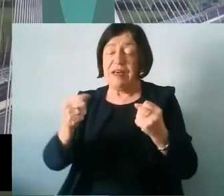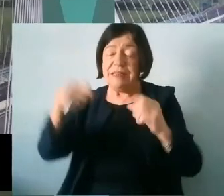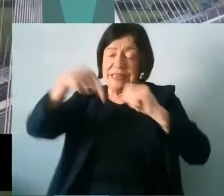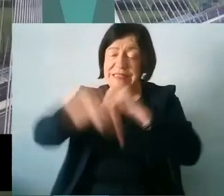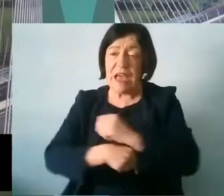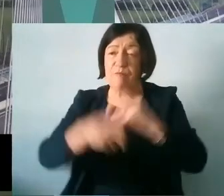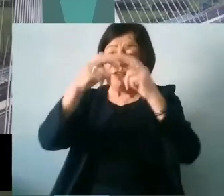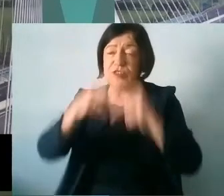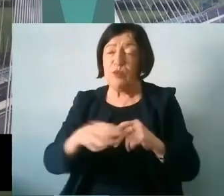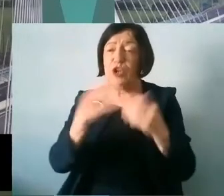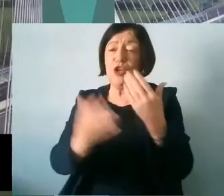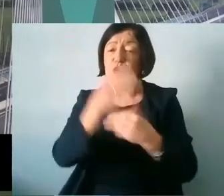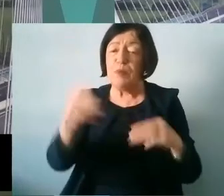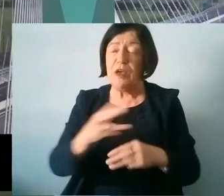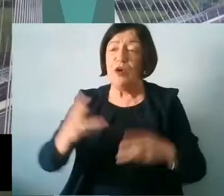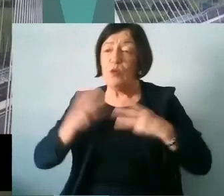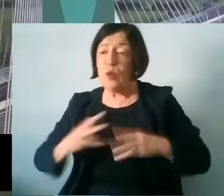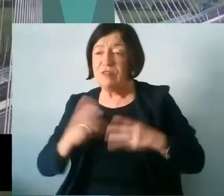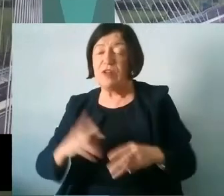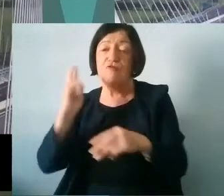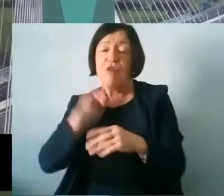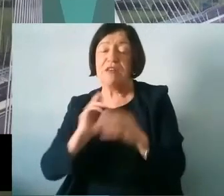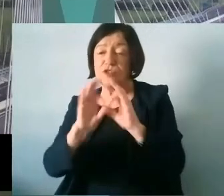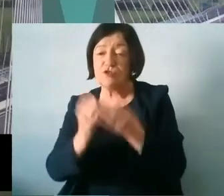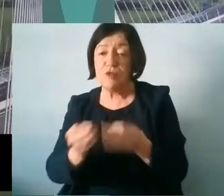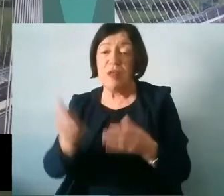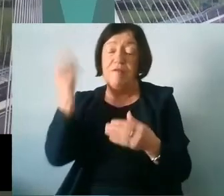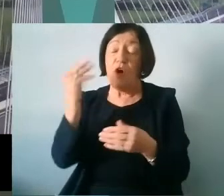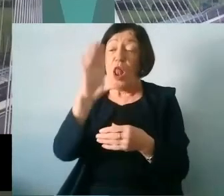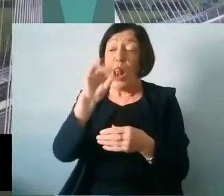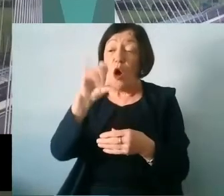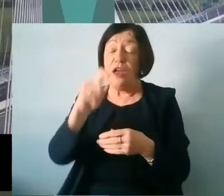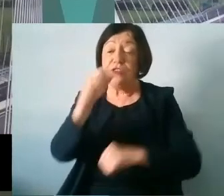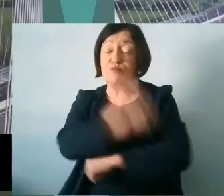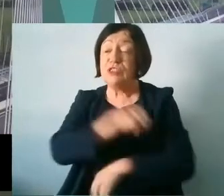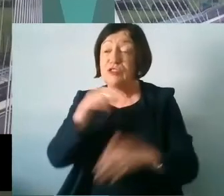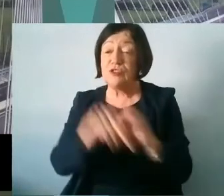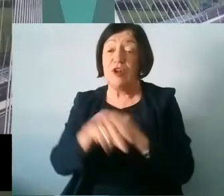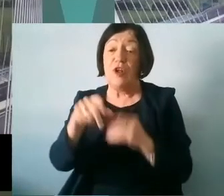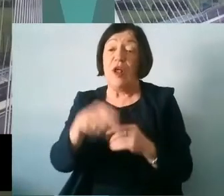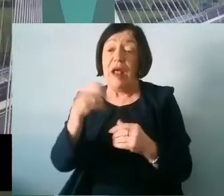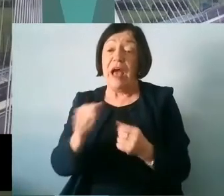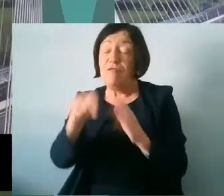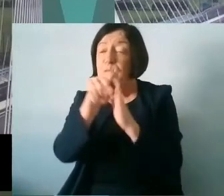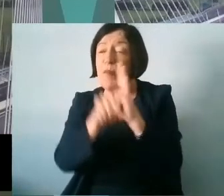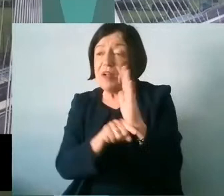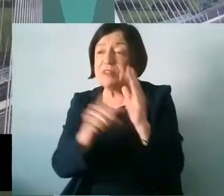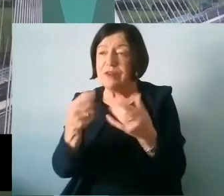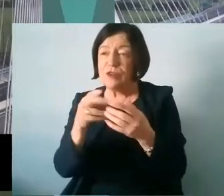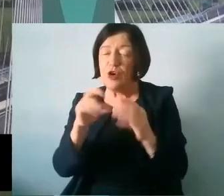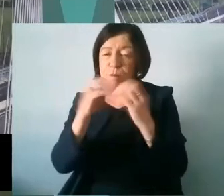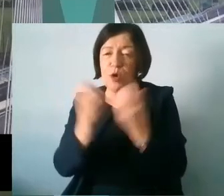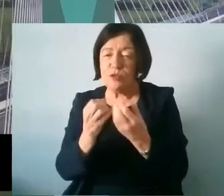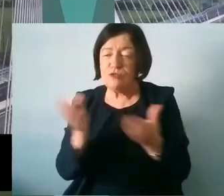including young people, women, residence groups and former loyalist prisoners and is a proponent of policy solutions that are community-driven, community